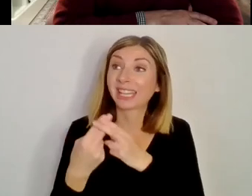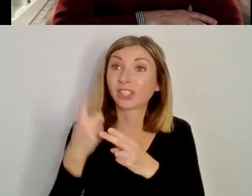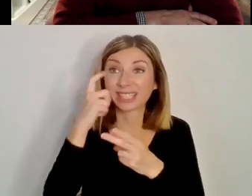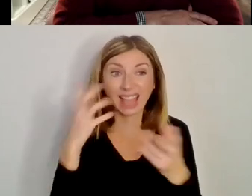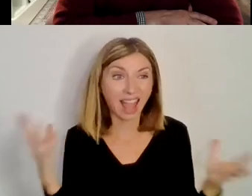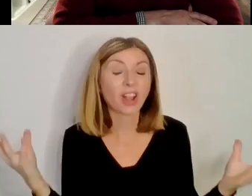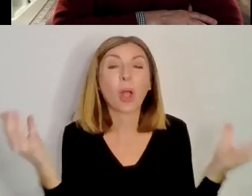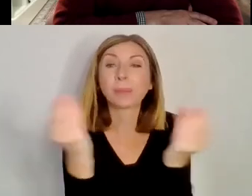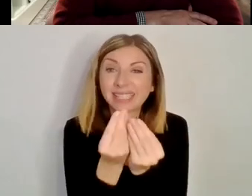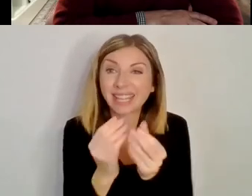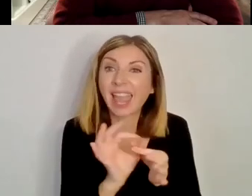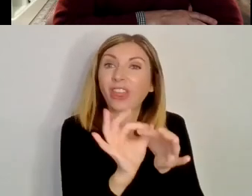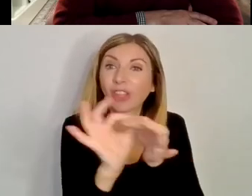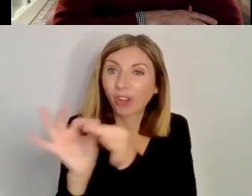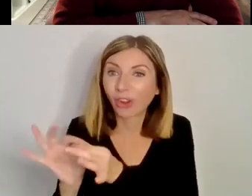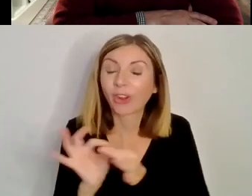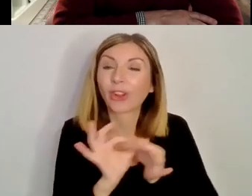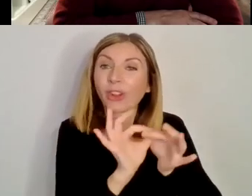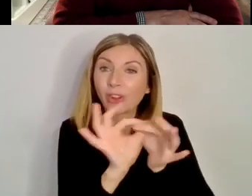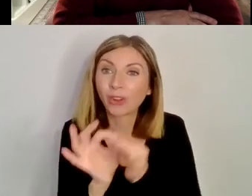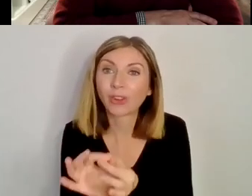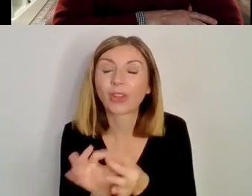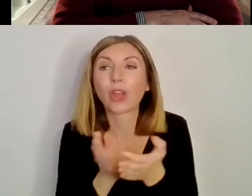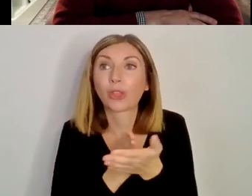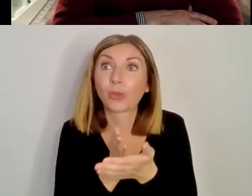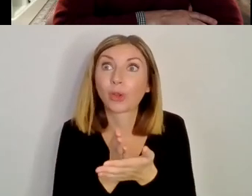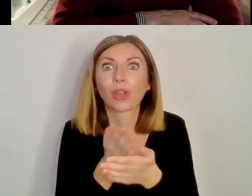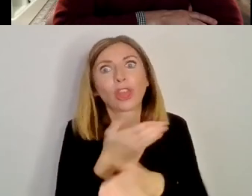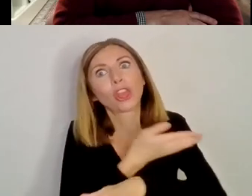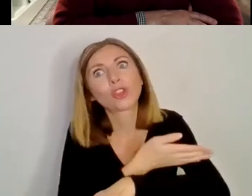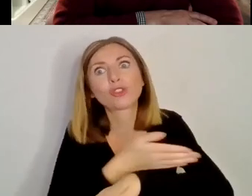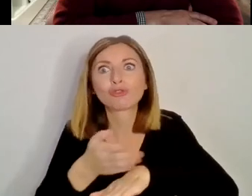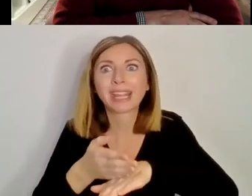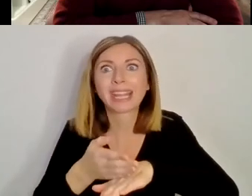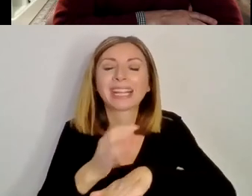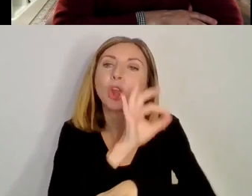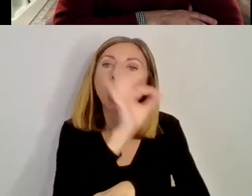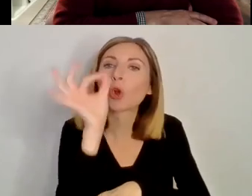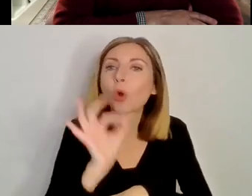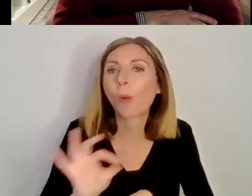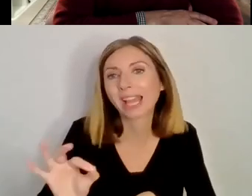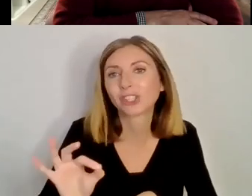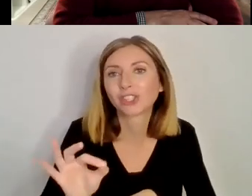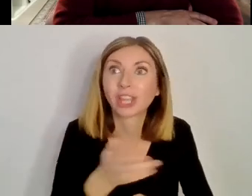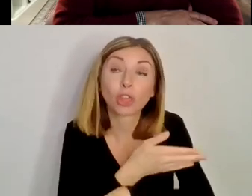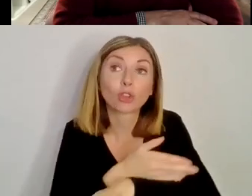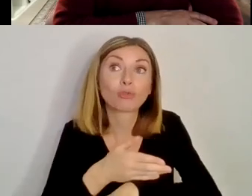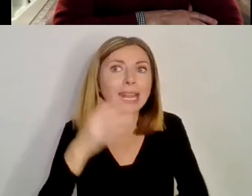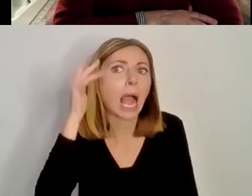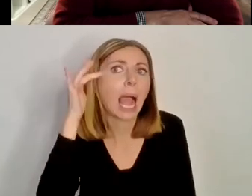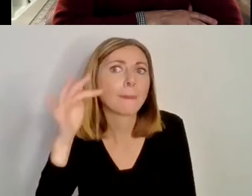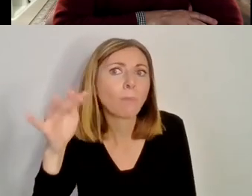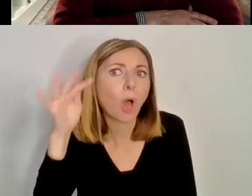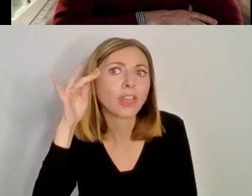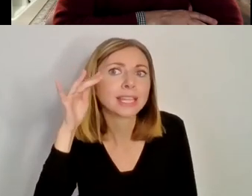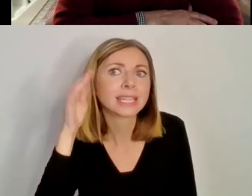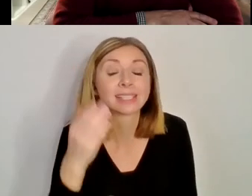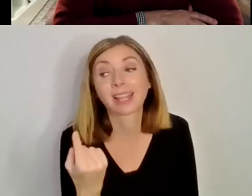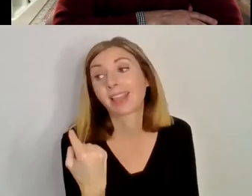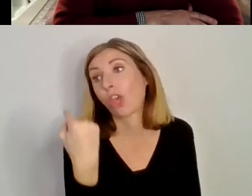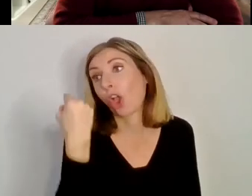together on the green question, the green hypothesis in the early Gallic church.